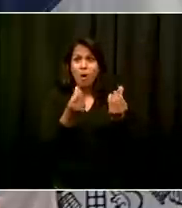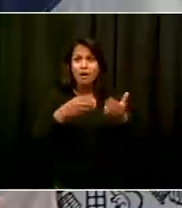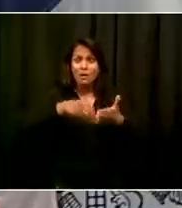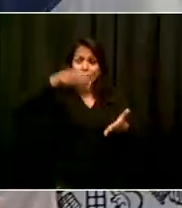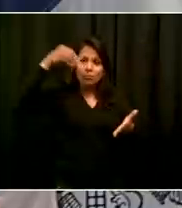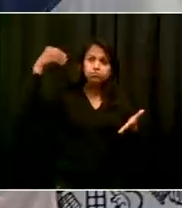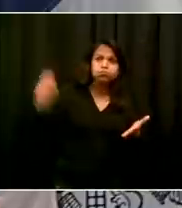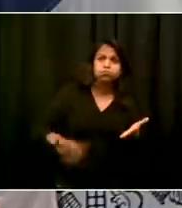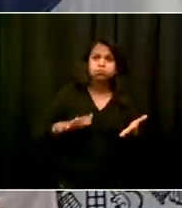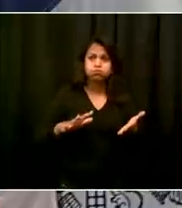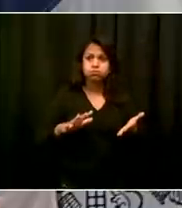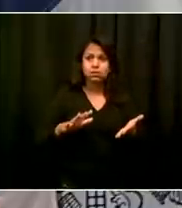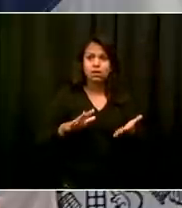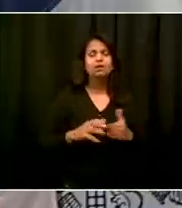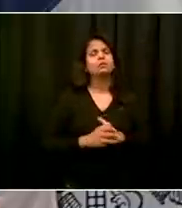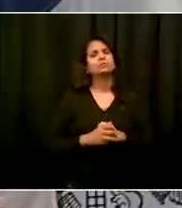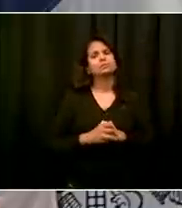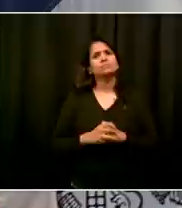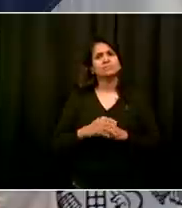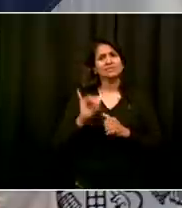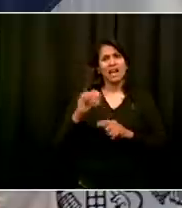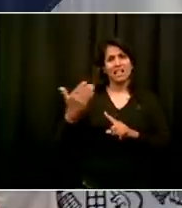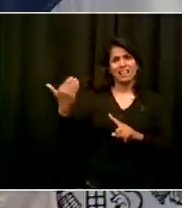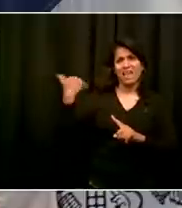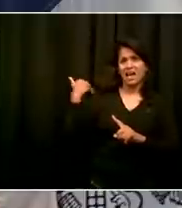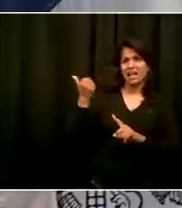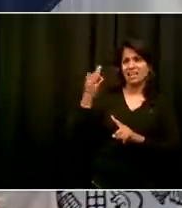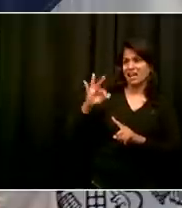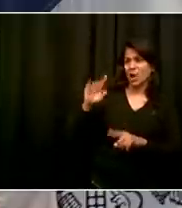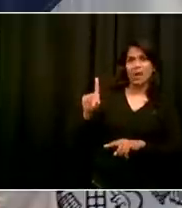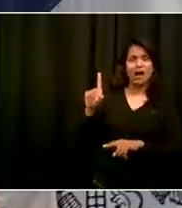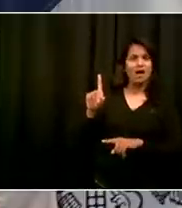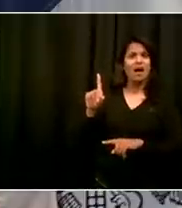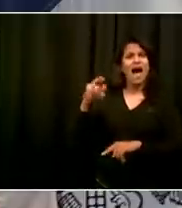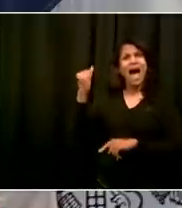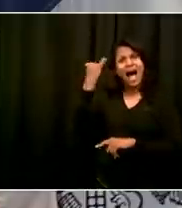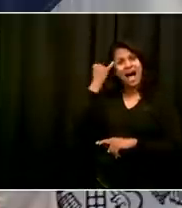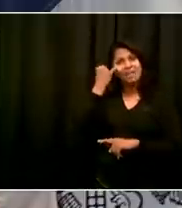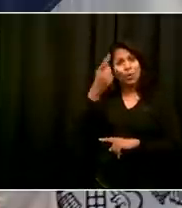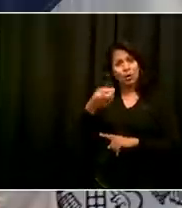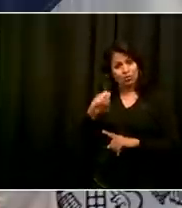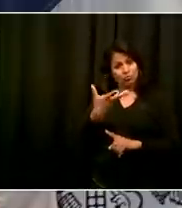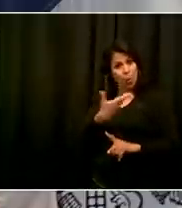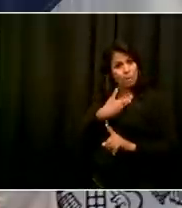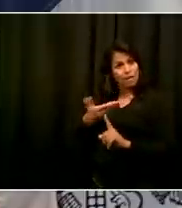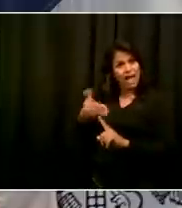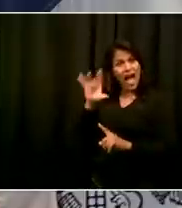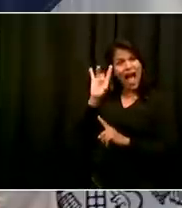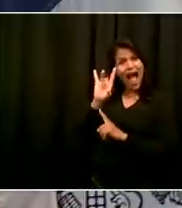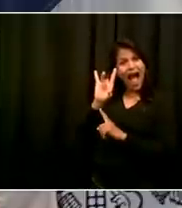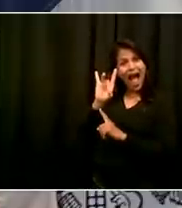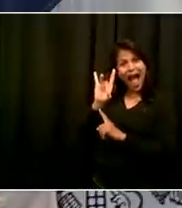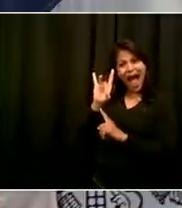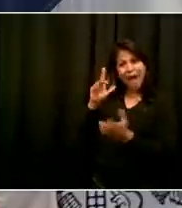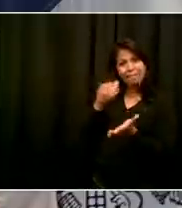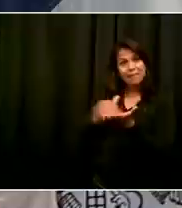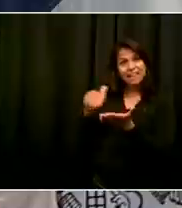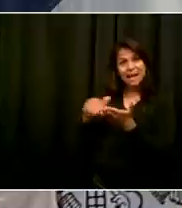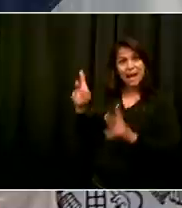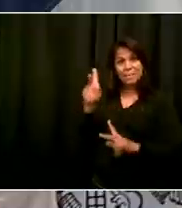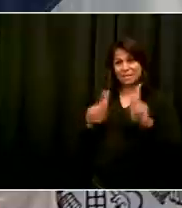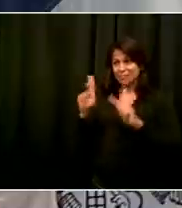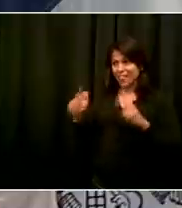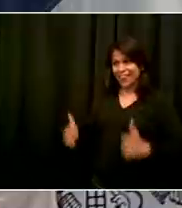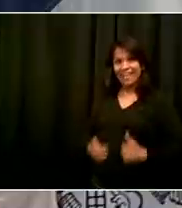and that the cost of renting an apartment would go so high, I just would not have believed you. So I would say that the assumptions